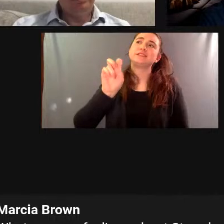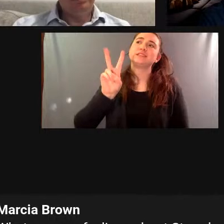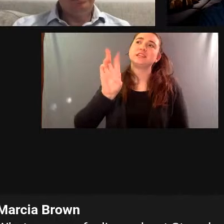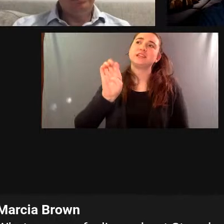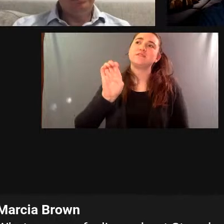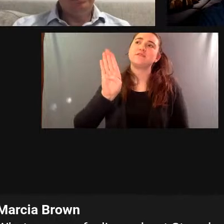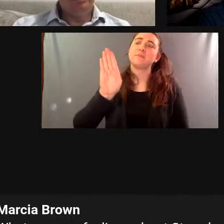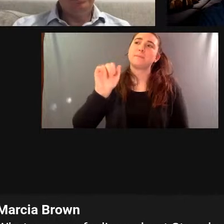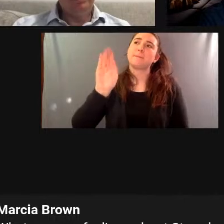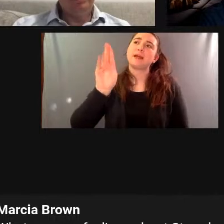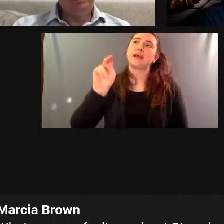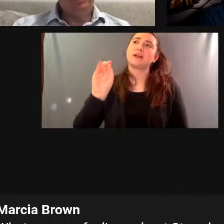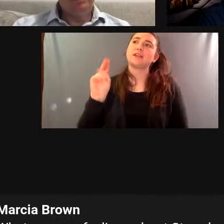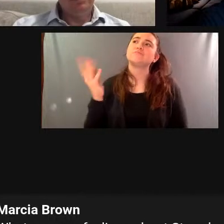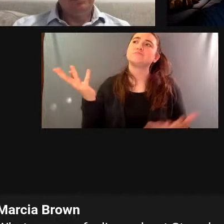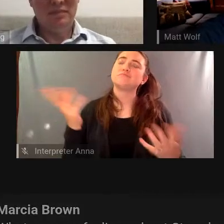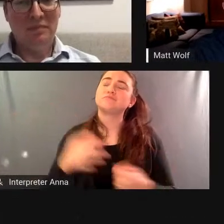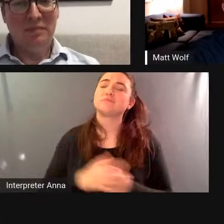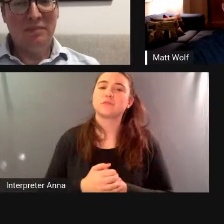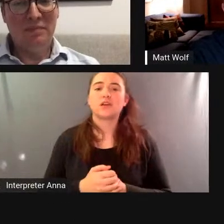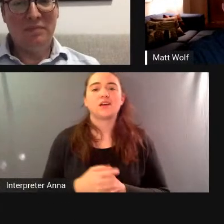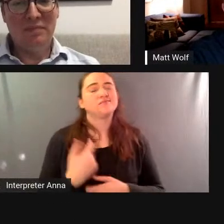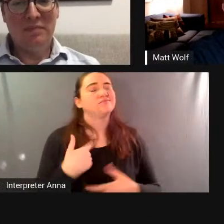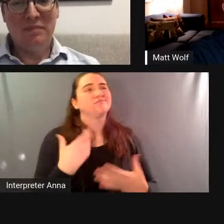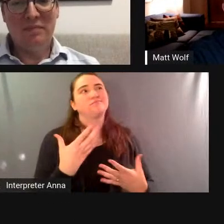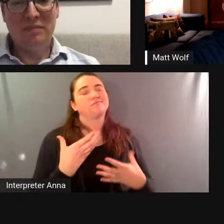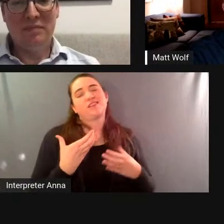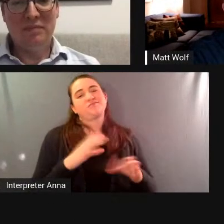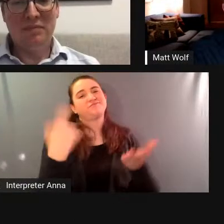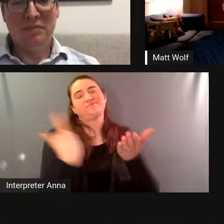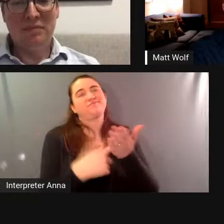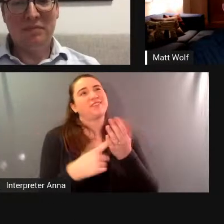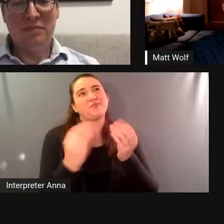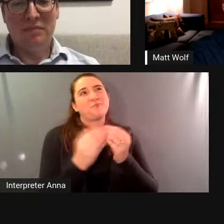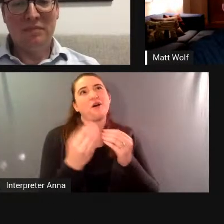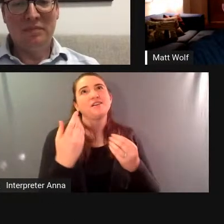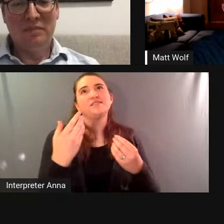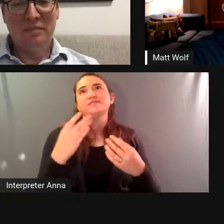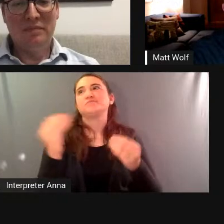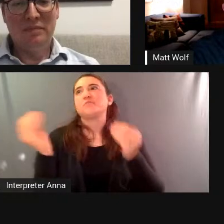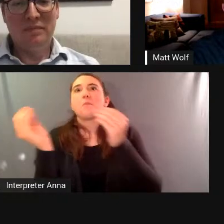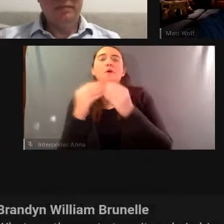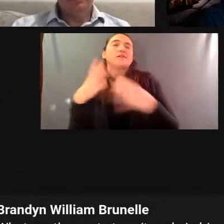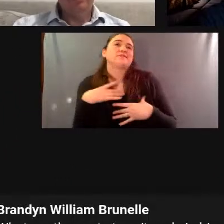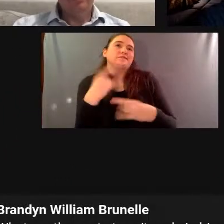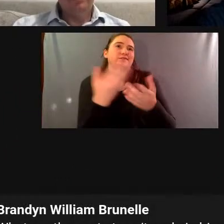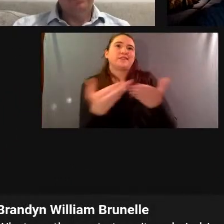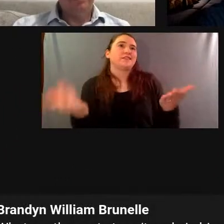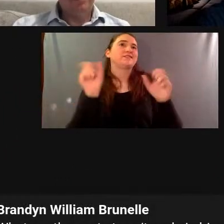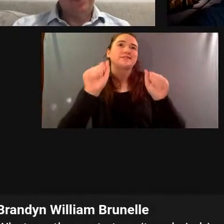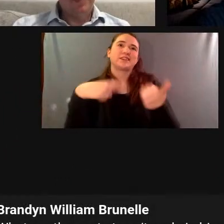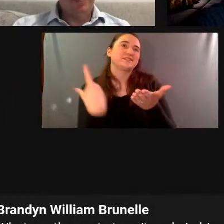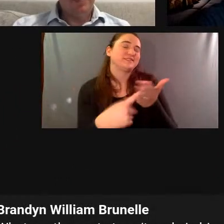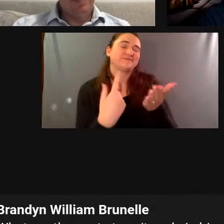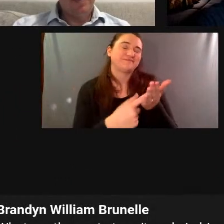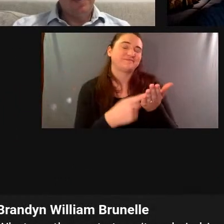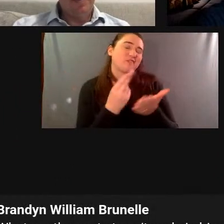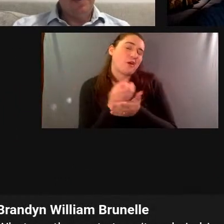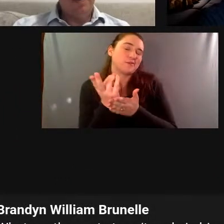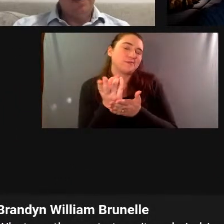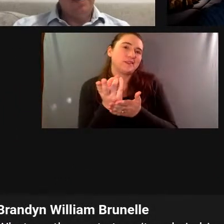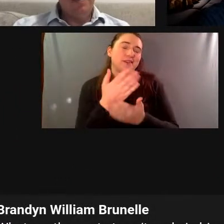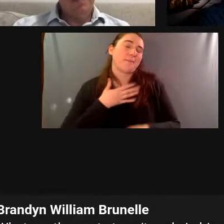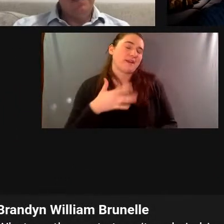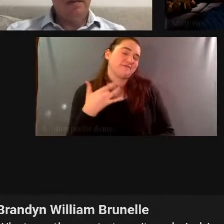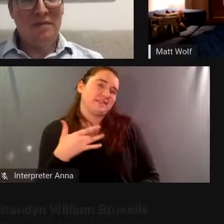i don't want to talk anymore about sweet bannon because there's so many more interesting things to talk about is my is my